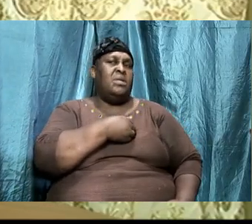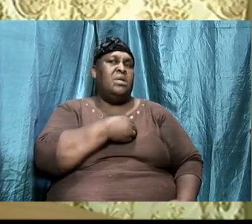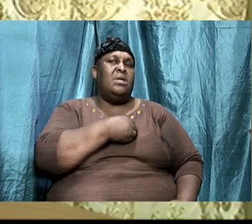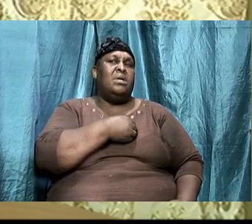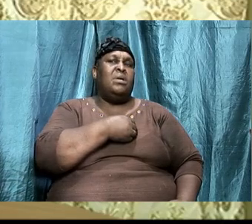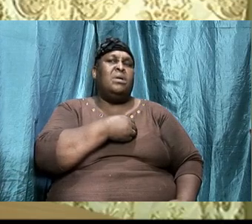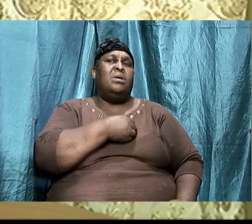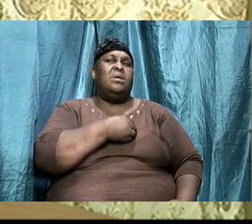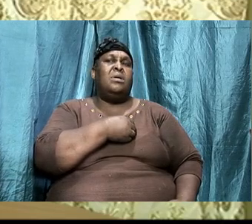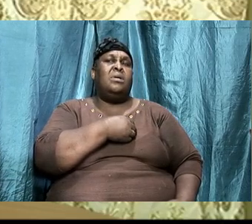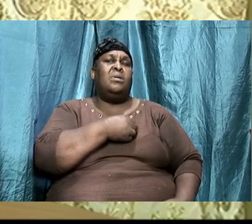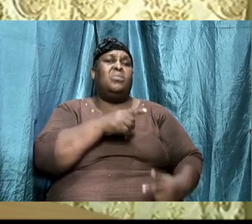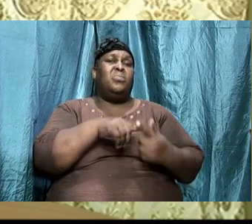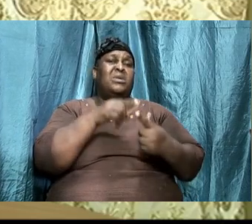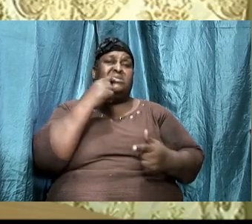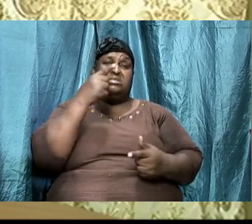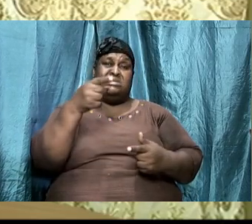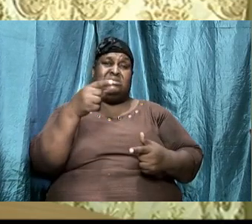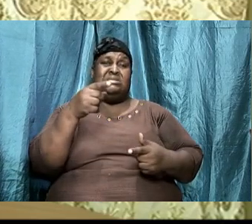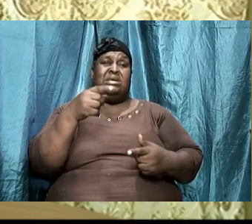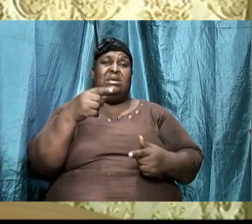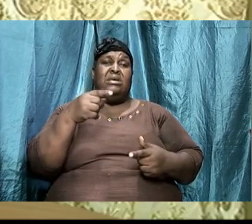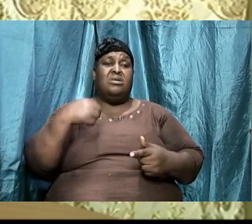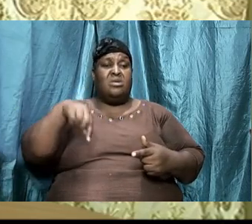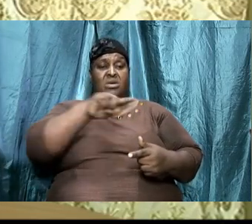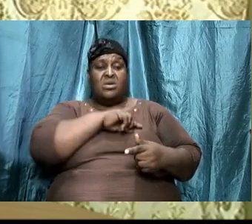When we say we have an enemy, I'm not being fictitious.